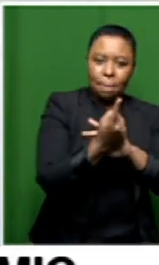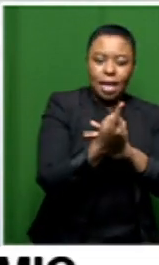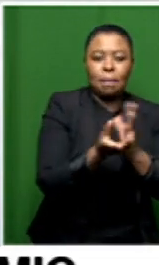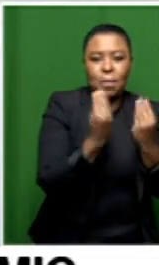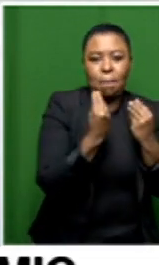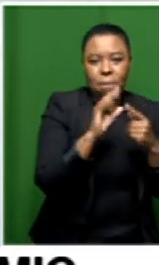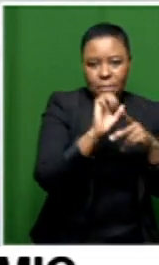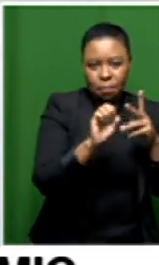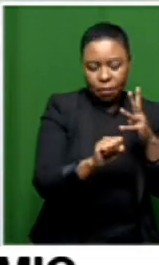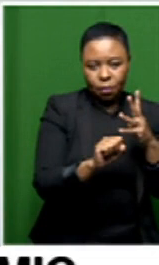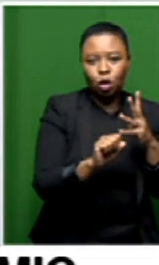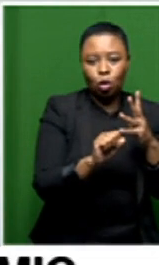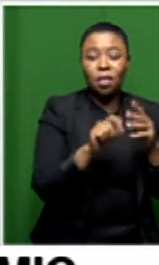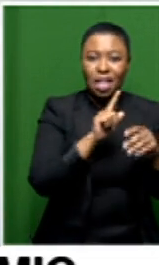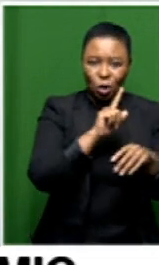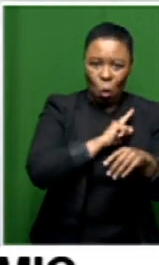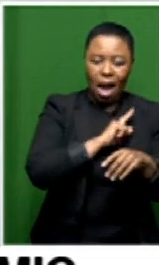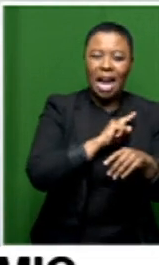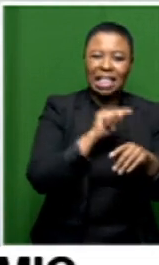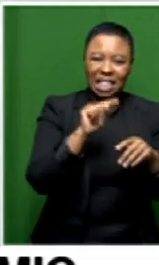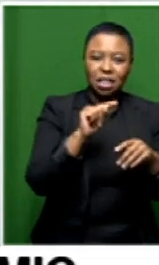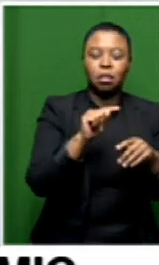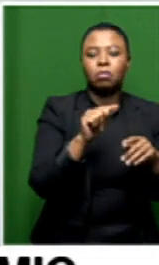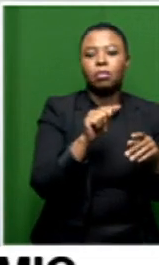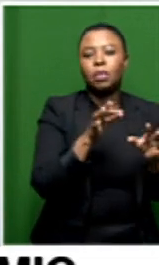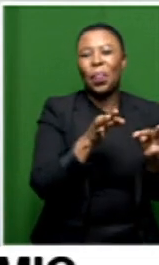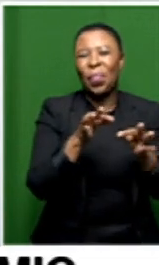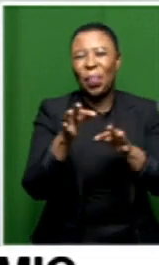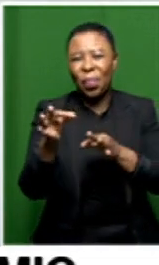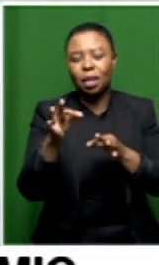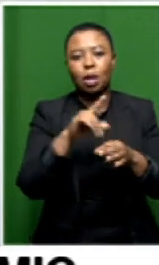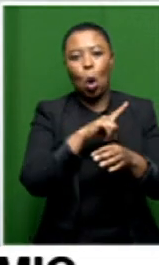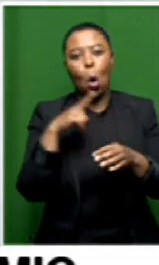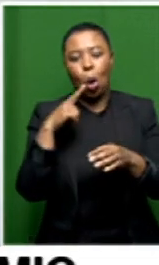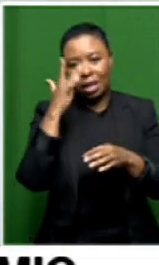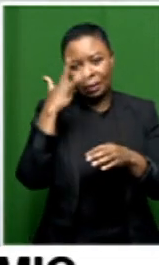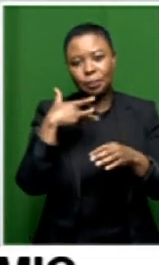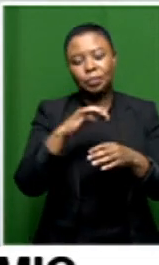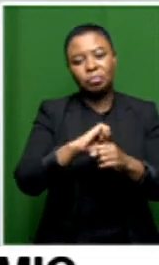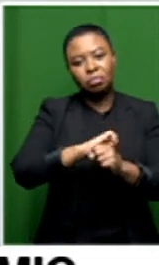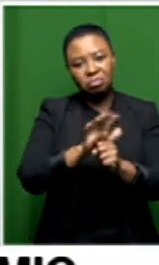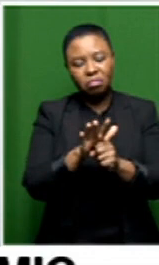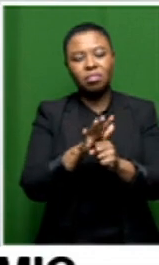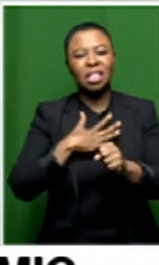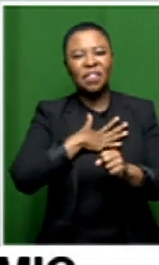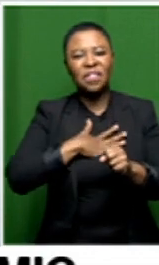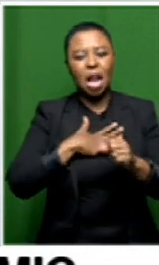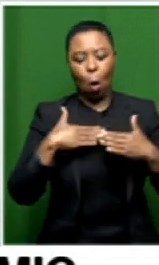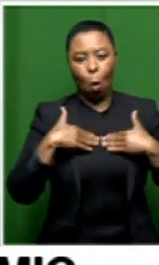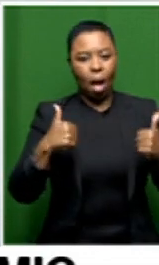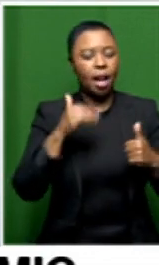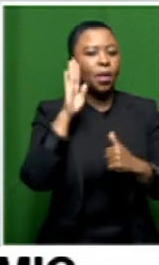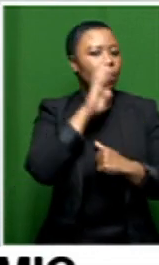may be causing these persistent and long-term effects of feeling unwell